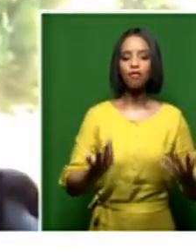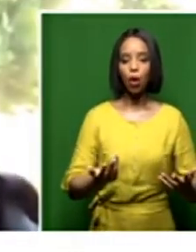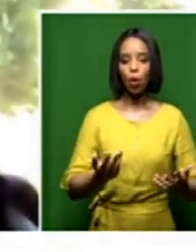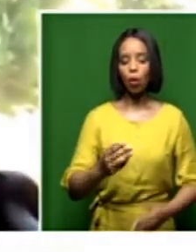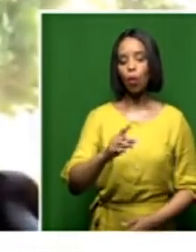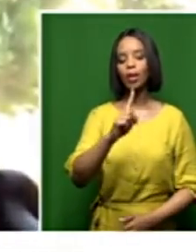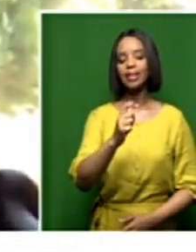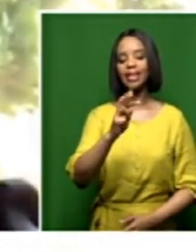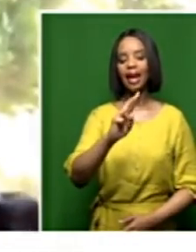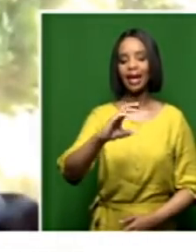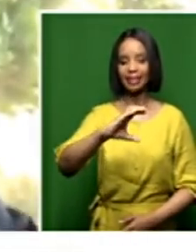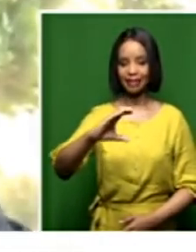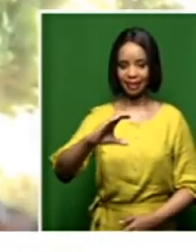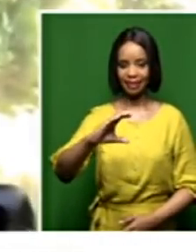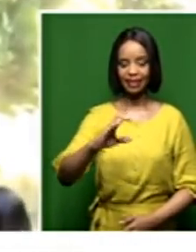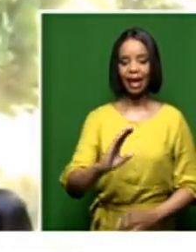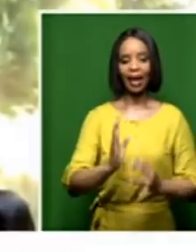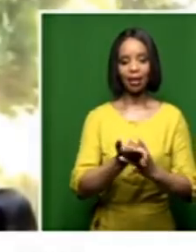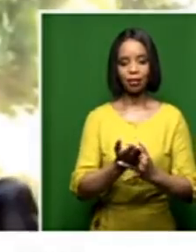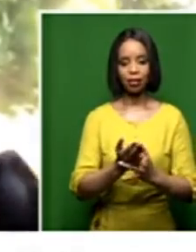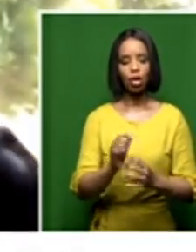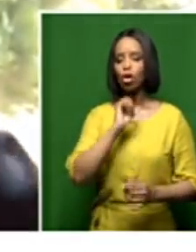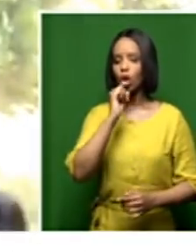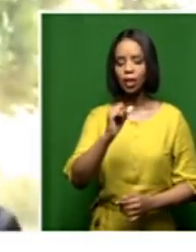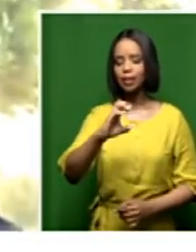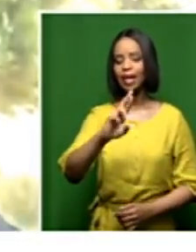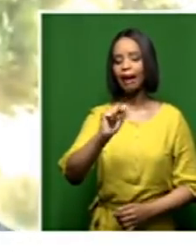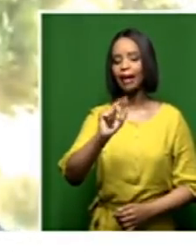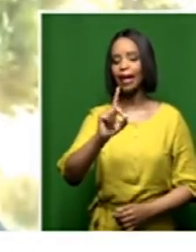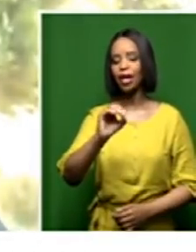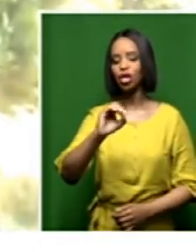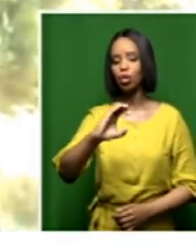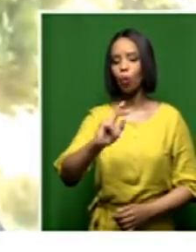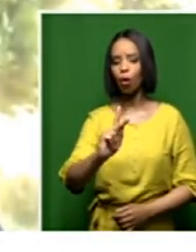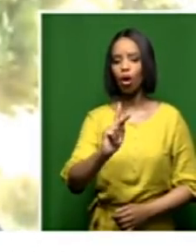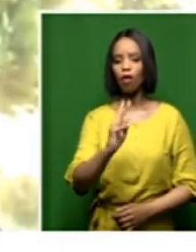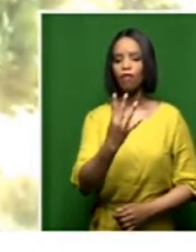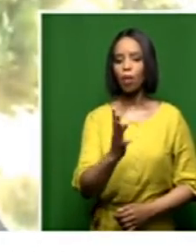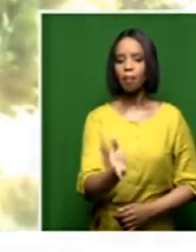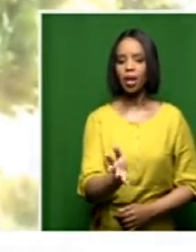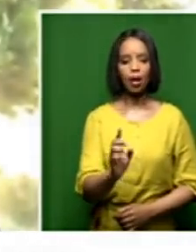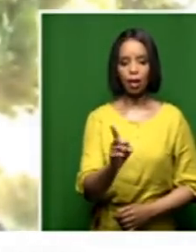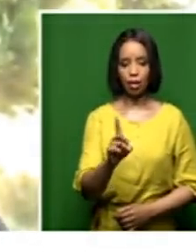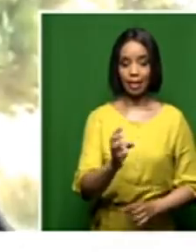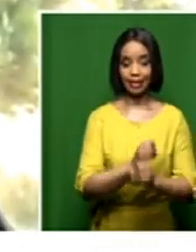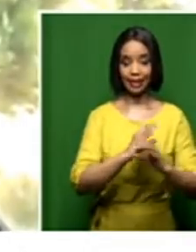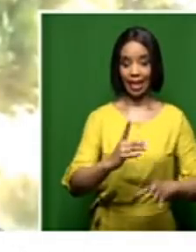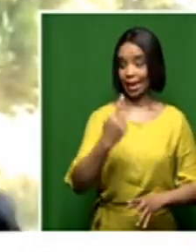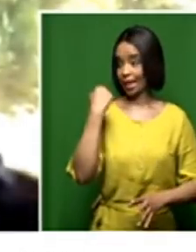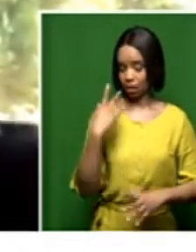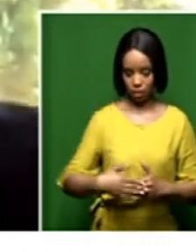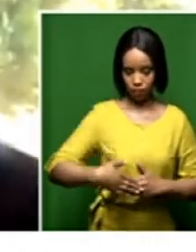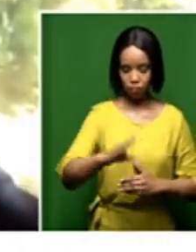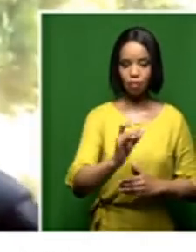what has been raised so far. But there are many of those across the length and breadth of this country, in all of these provinces.